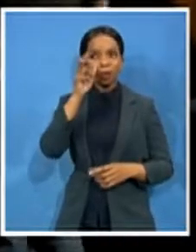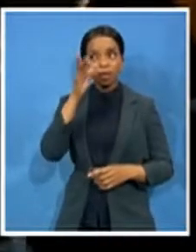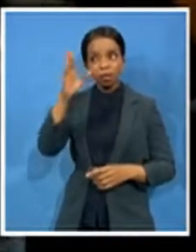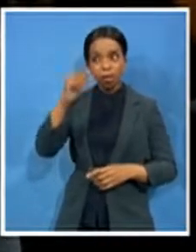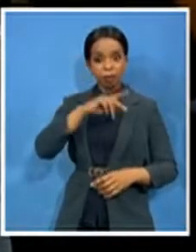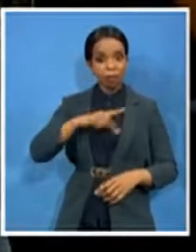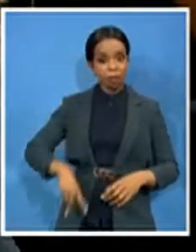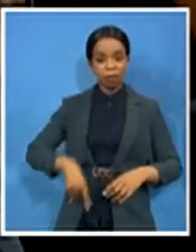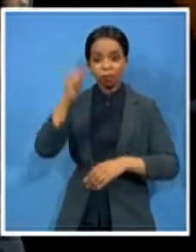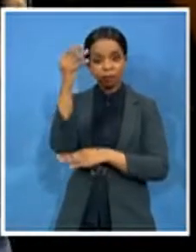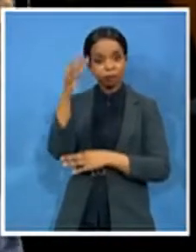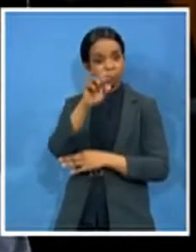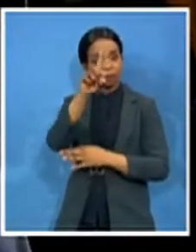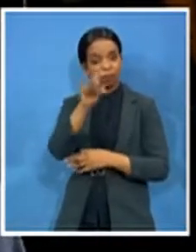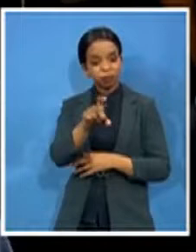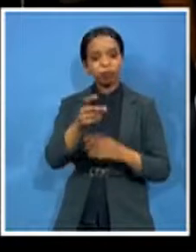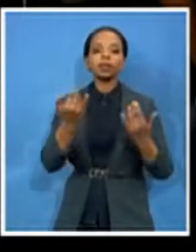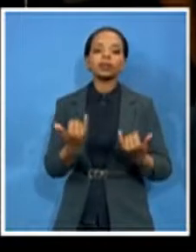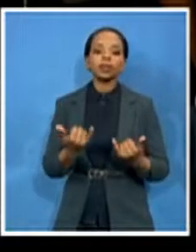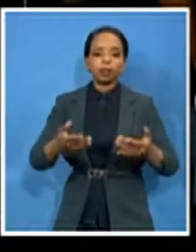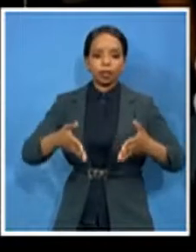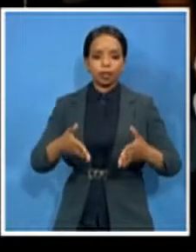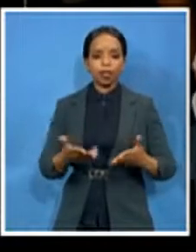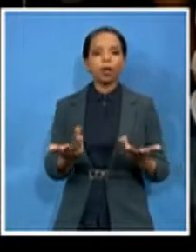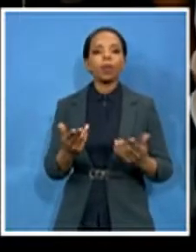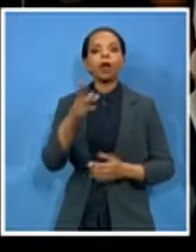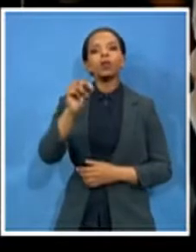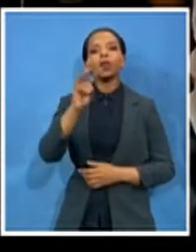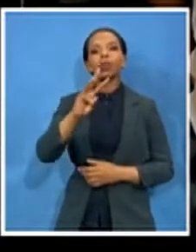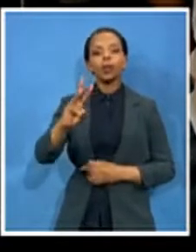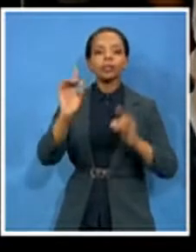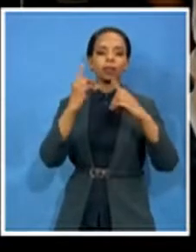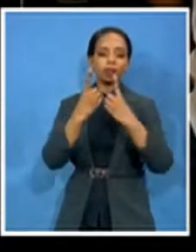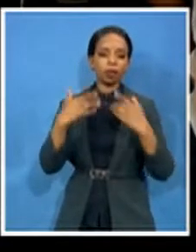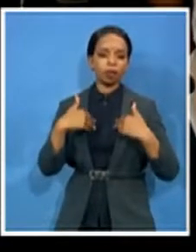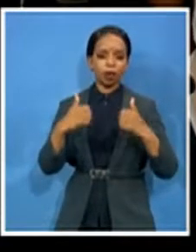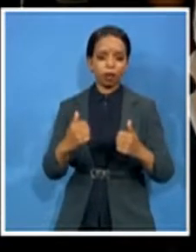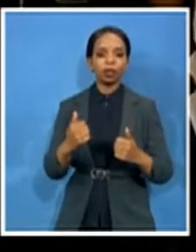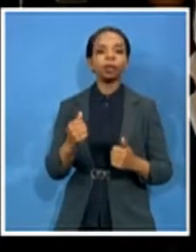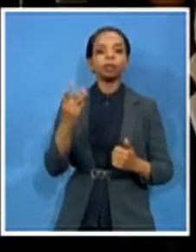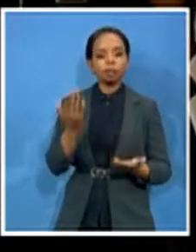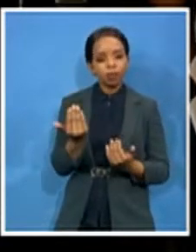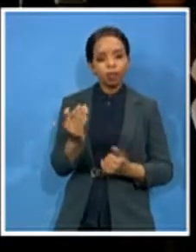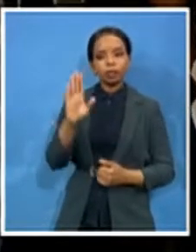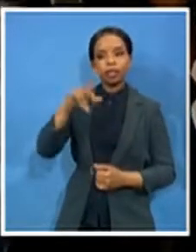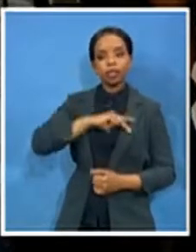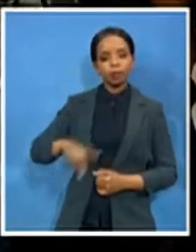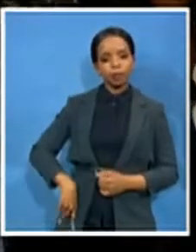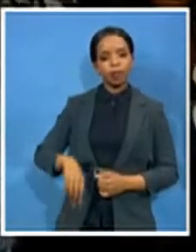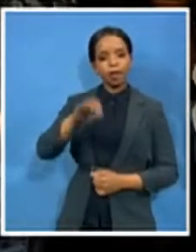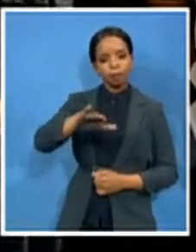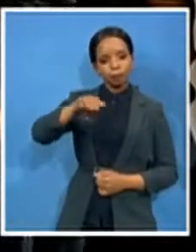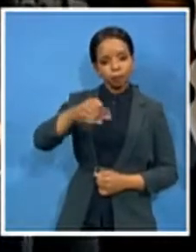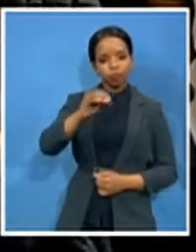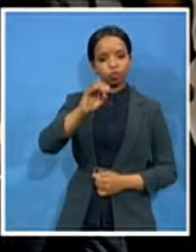expecting to hear premier job mokoro addressing employees of this department who've been on strike for three days and later in the day that is